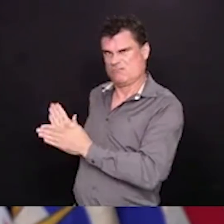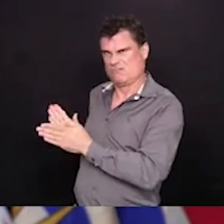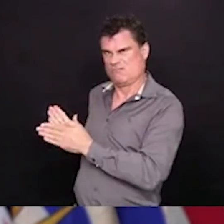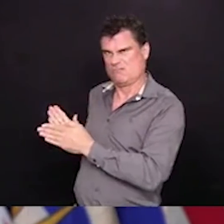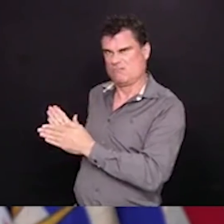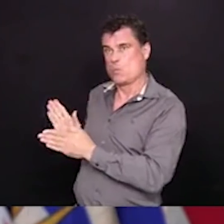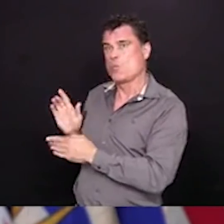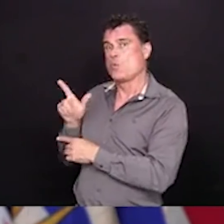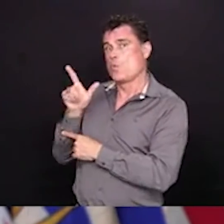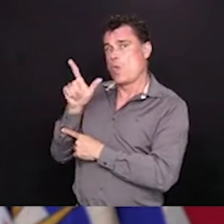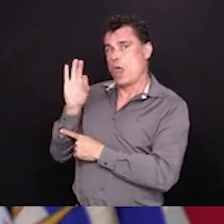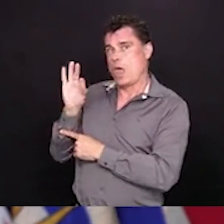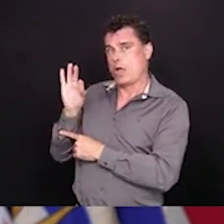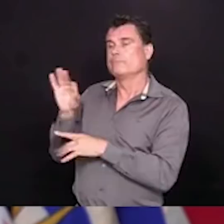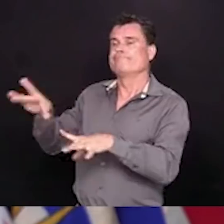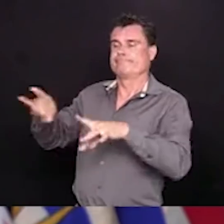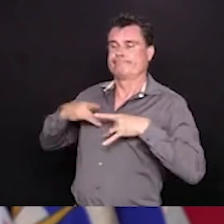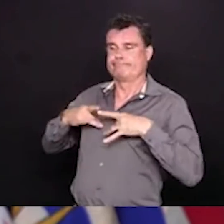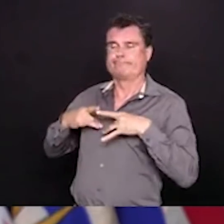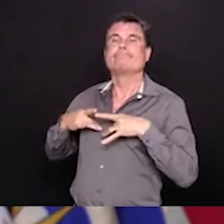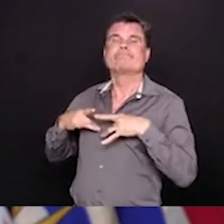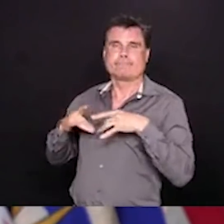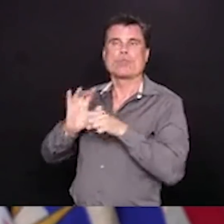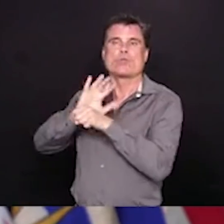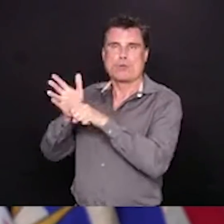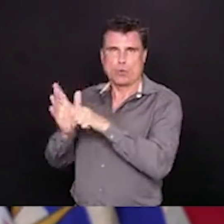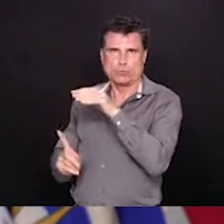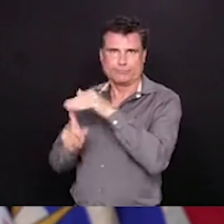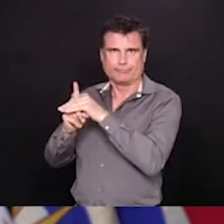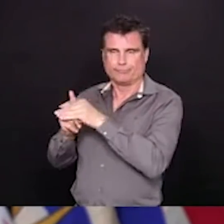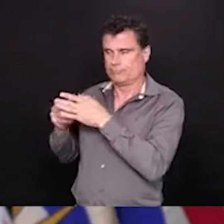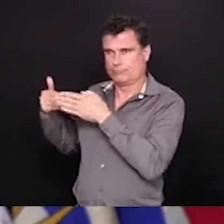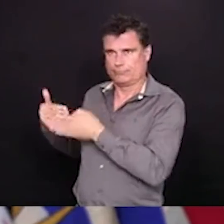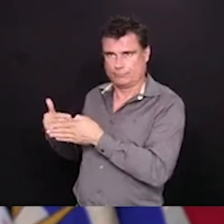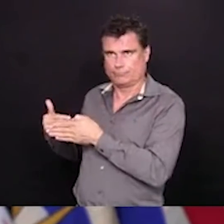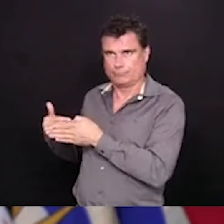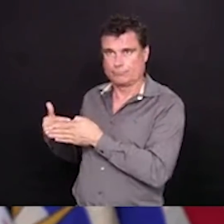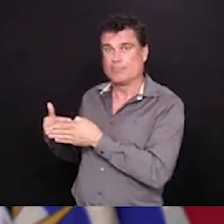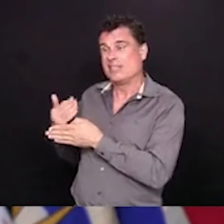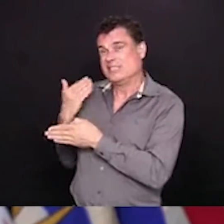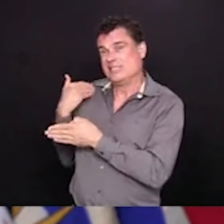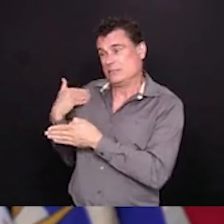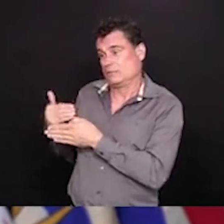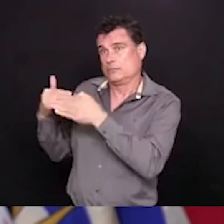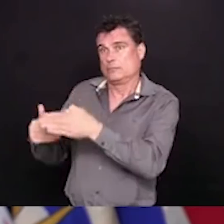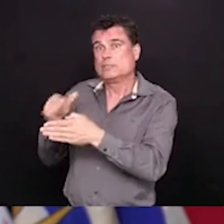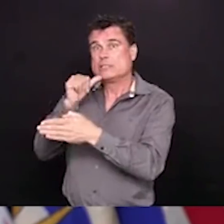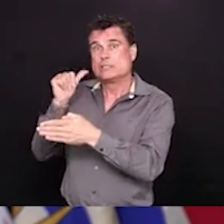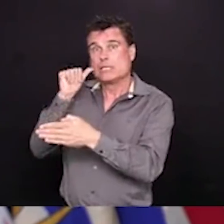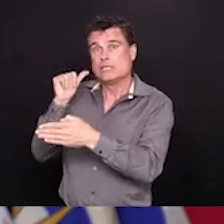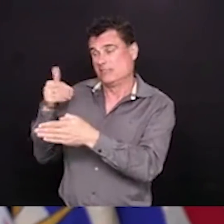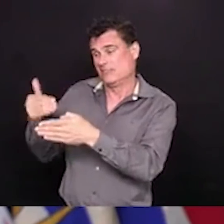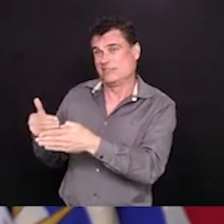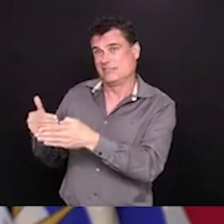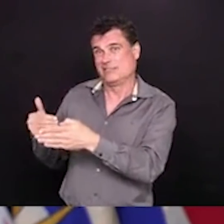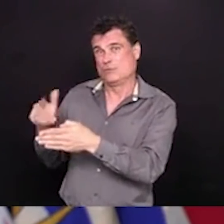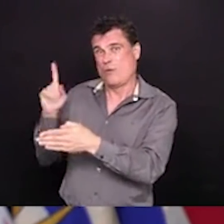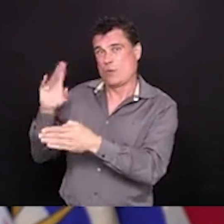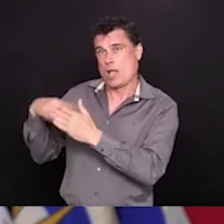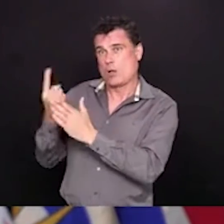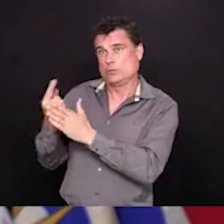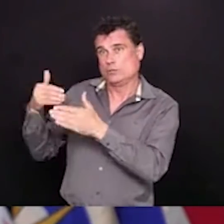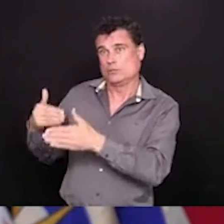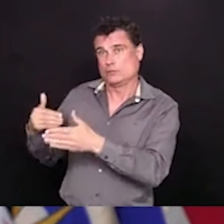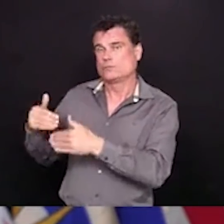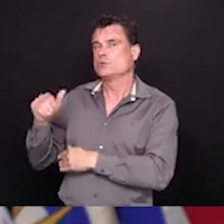here in British Columbia, and in the past 24 hours, we've had an additional 23 people. So that brings our